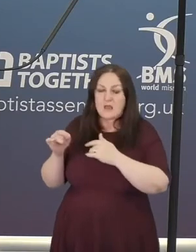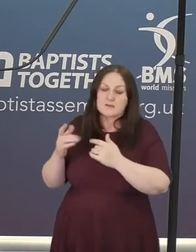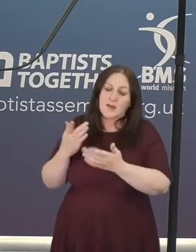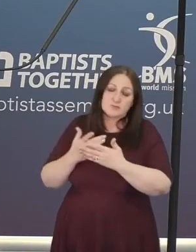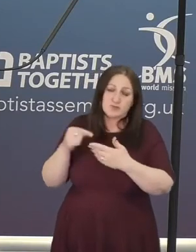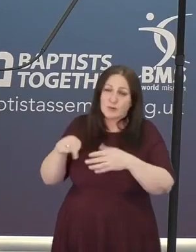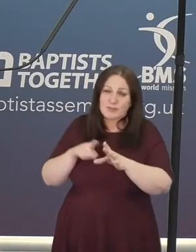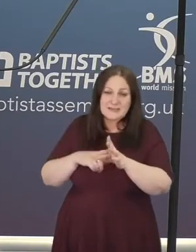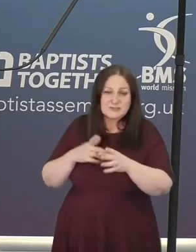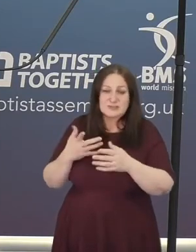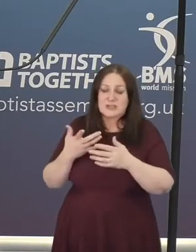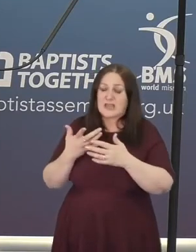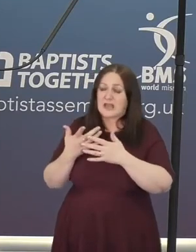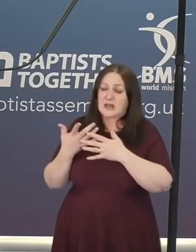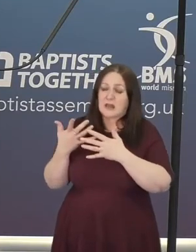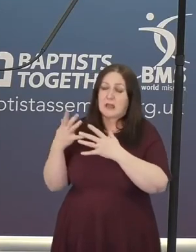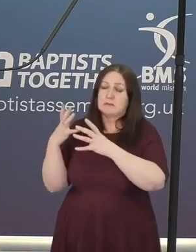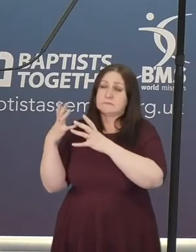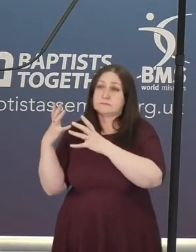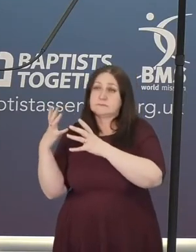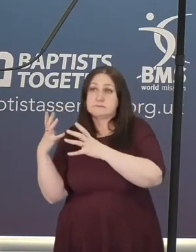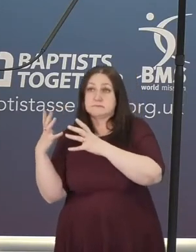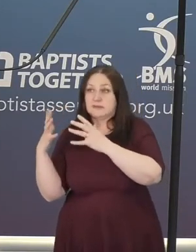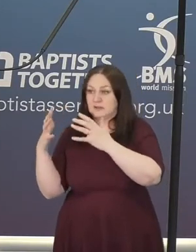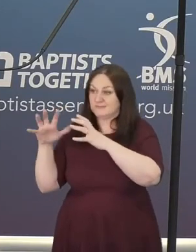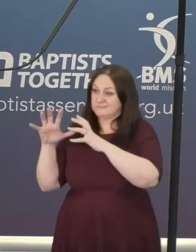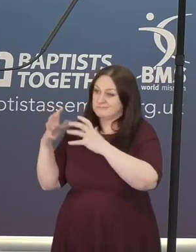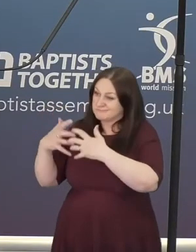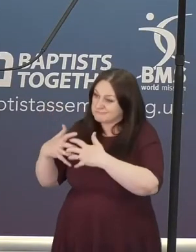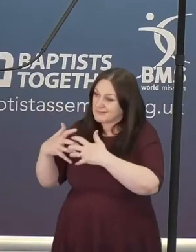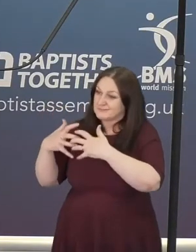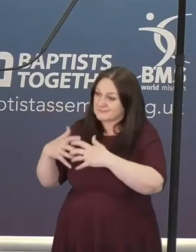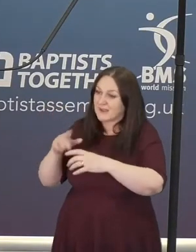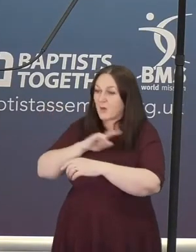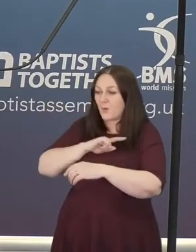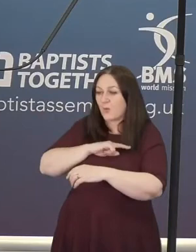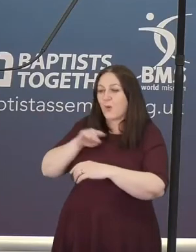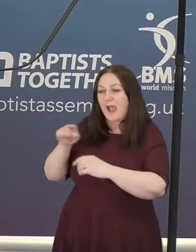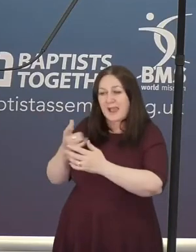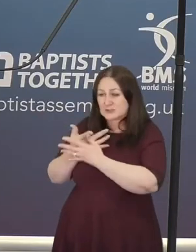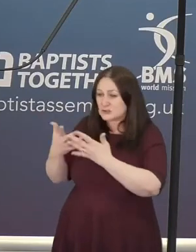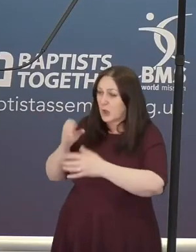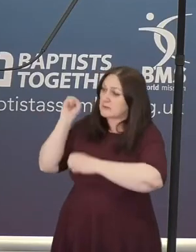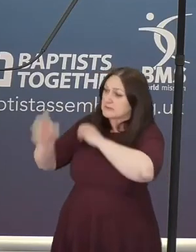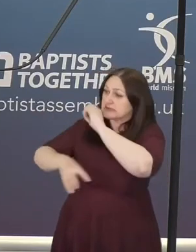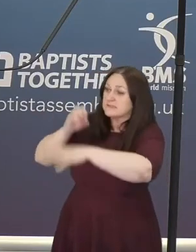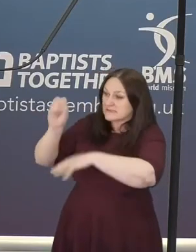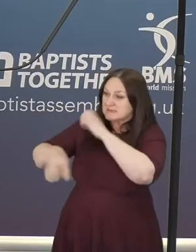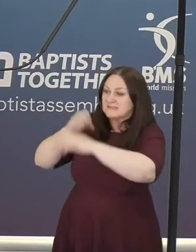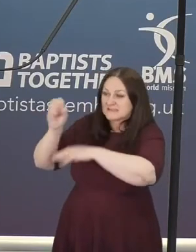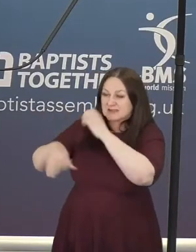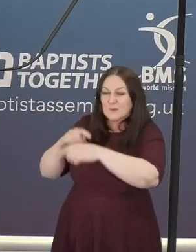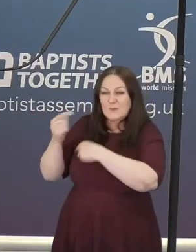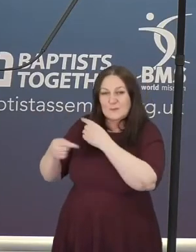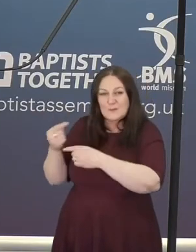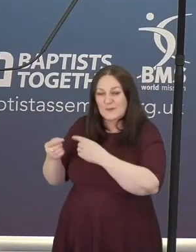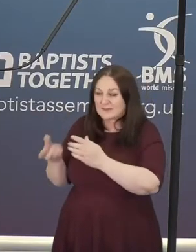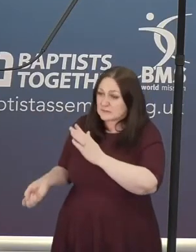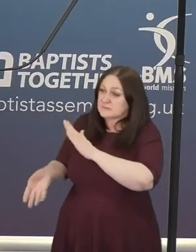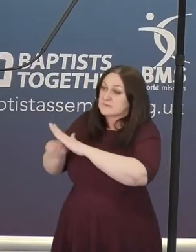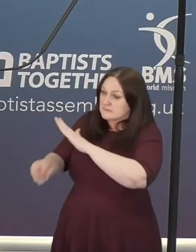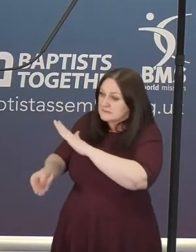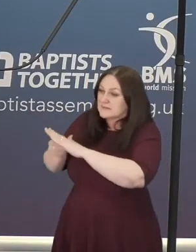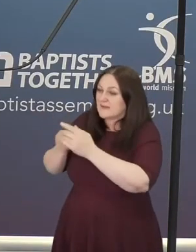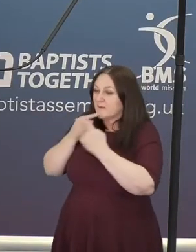with the amount of guidance and the speed at which it has been kept up to date. Just a vote of thanks for the great work